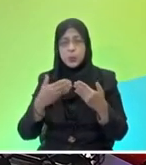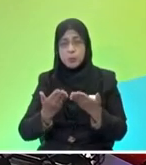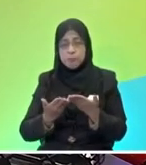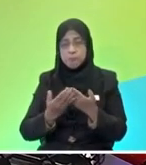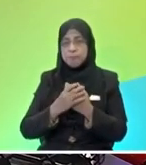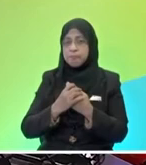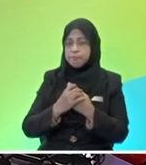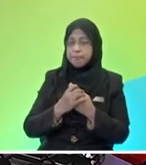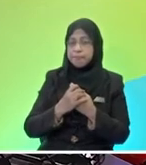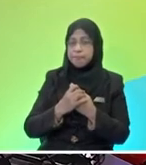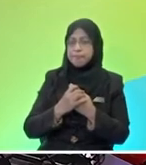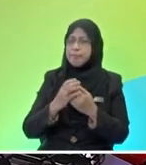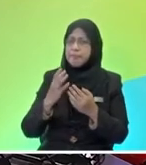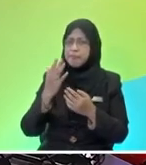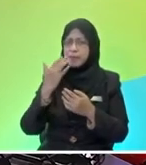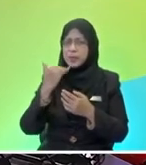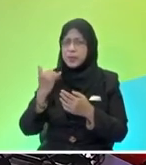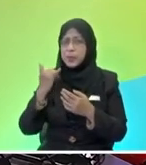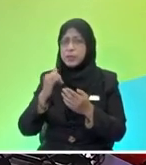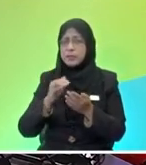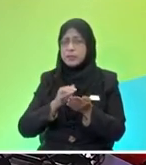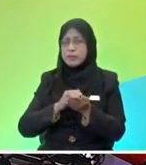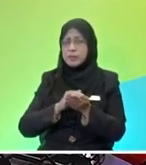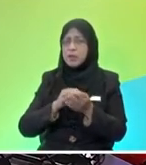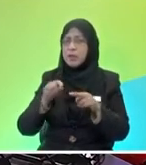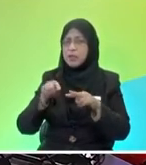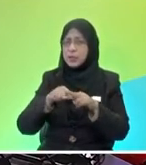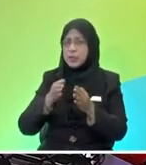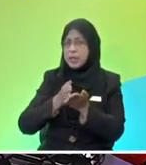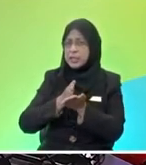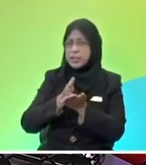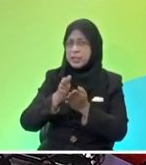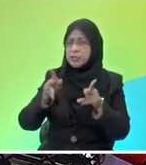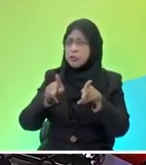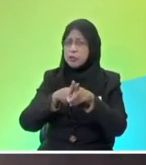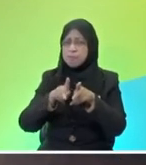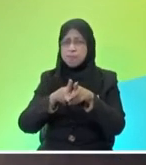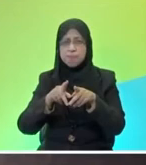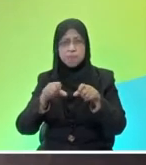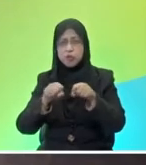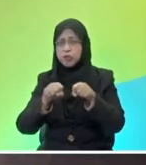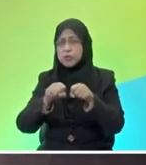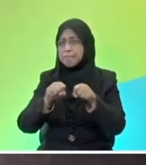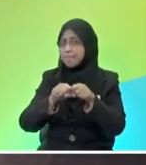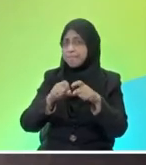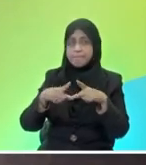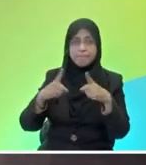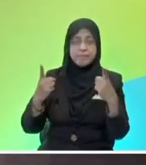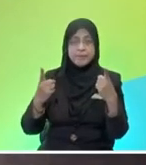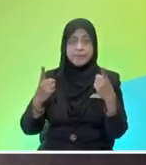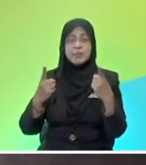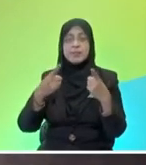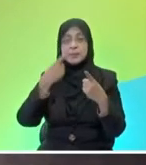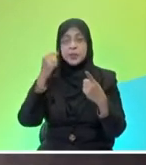uh why this uh what do you call the shoes of the ice skating have blades ah very interesting so because of friction